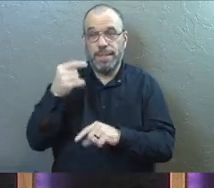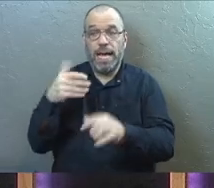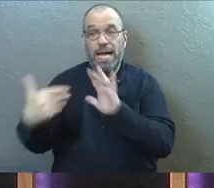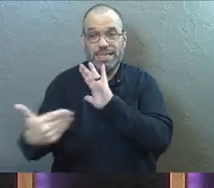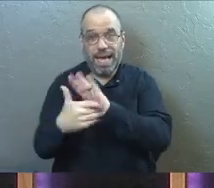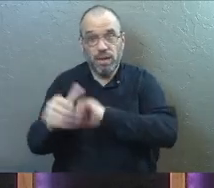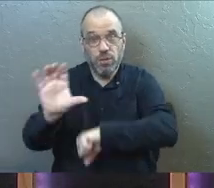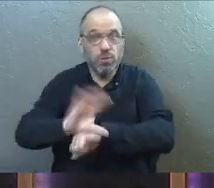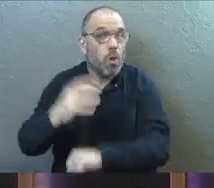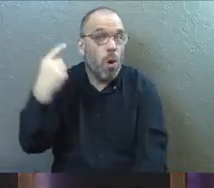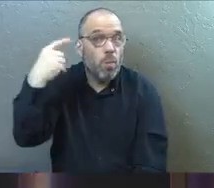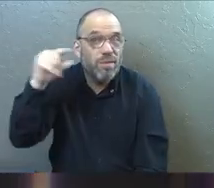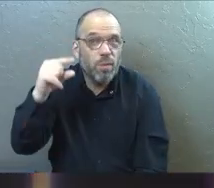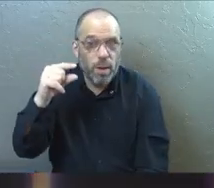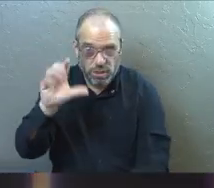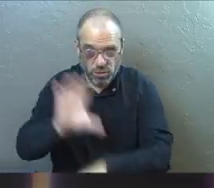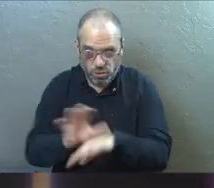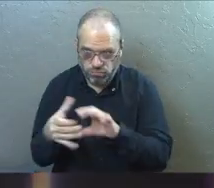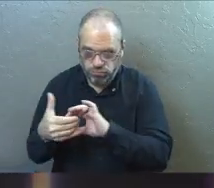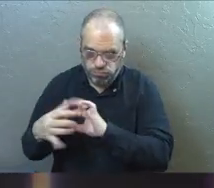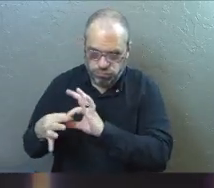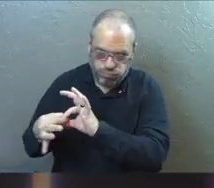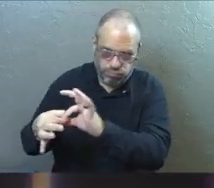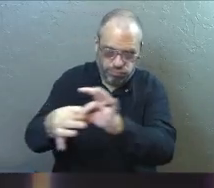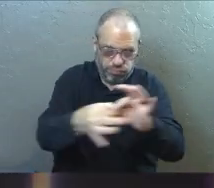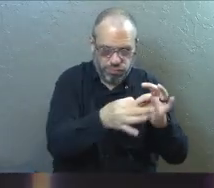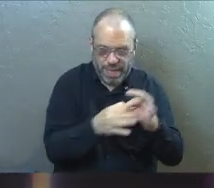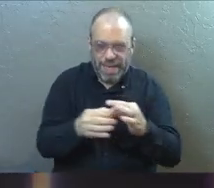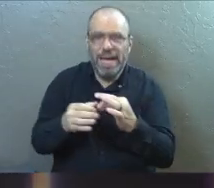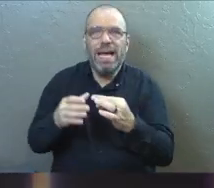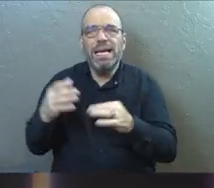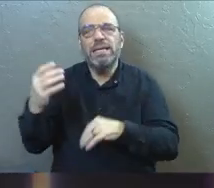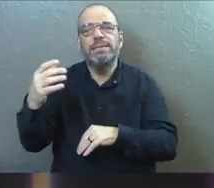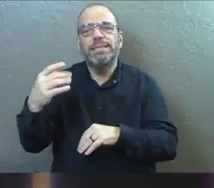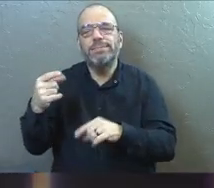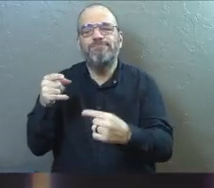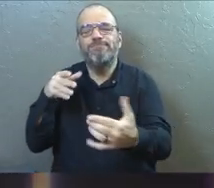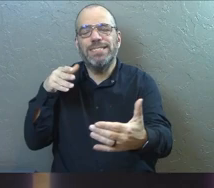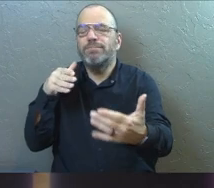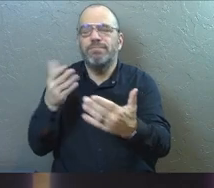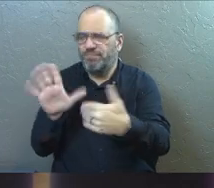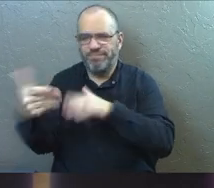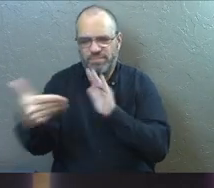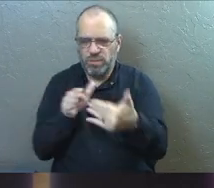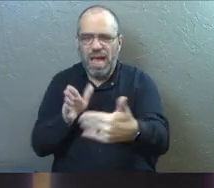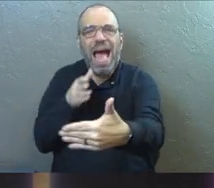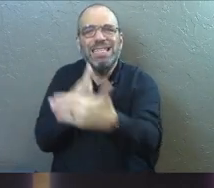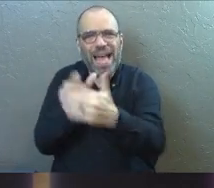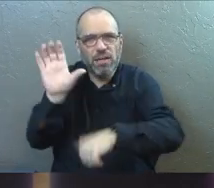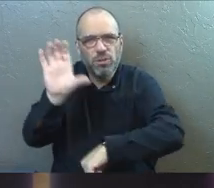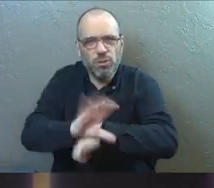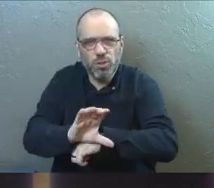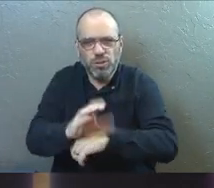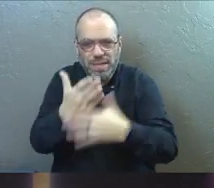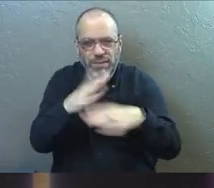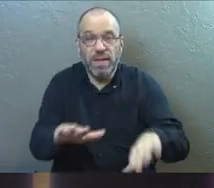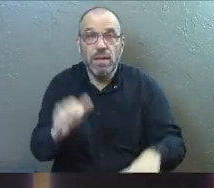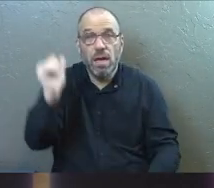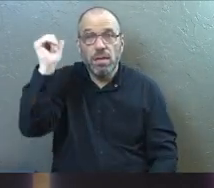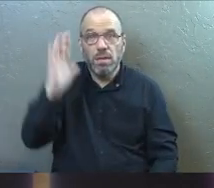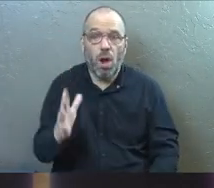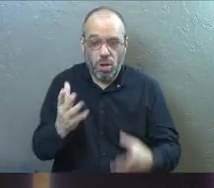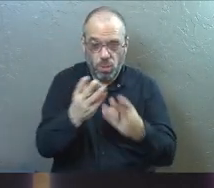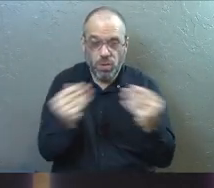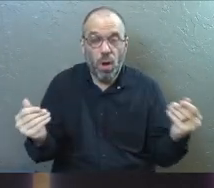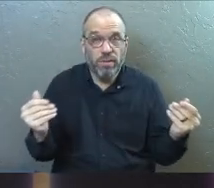the church because it's so unified. He's gonna try to attack them with division. And the way it's gonna get solved because God